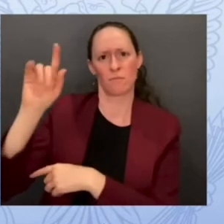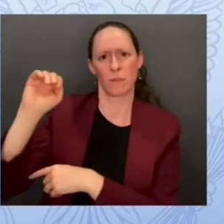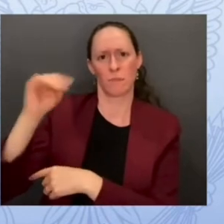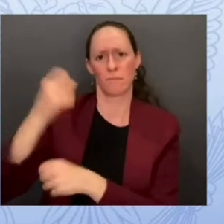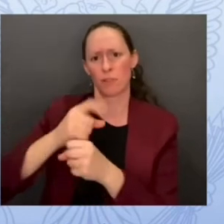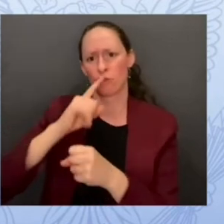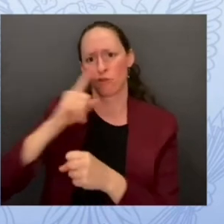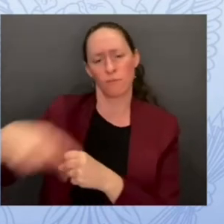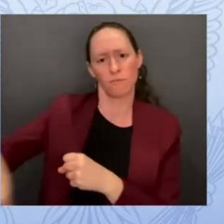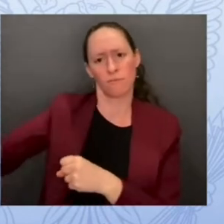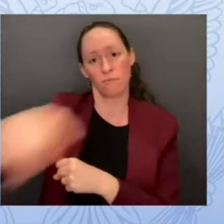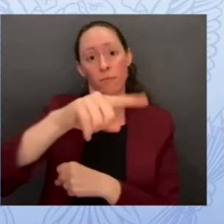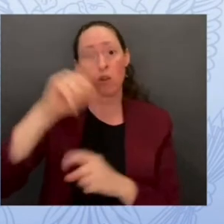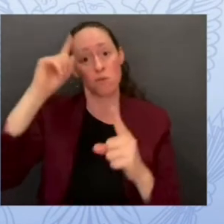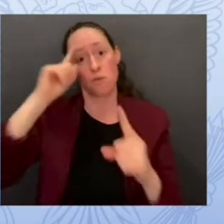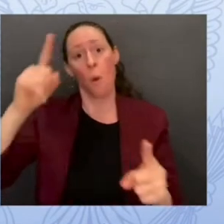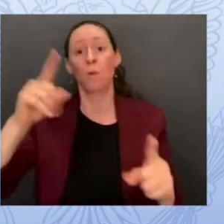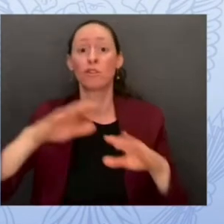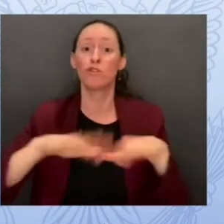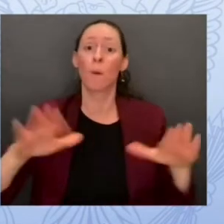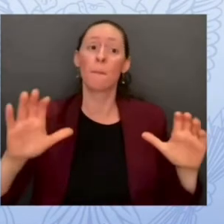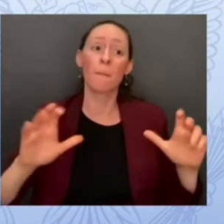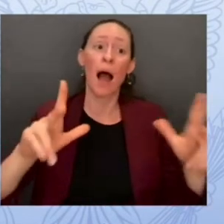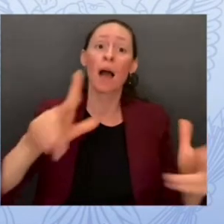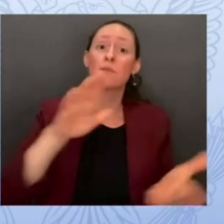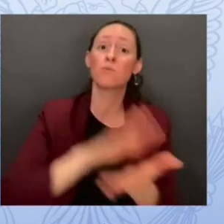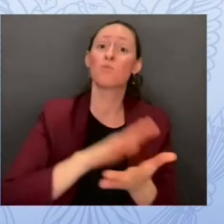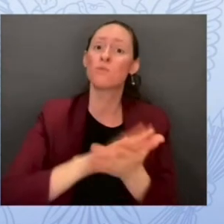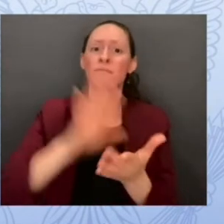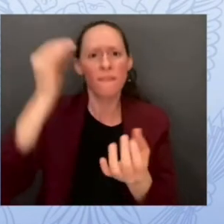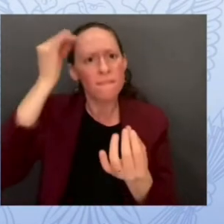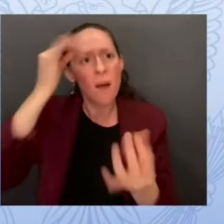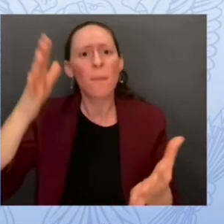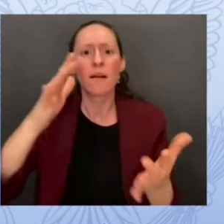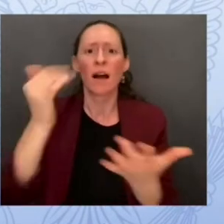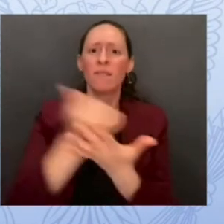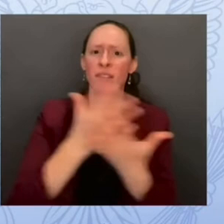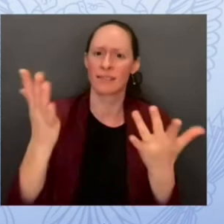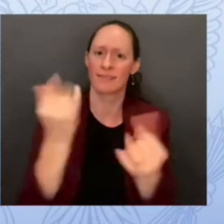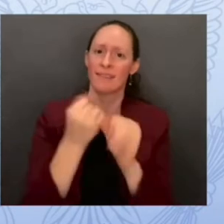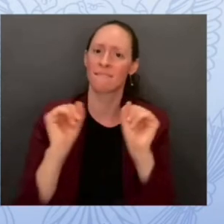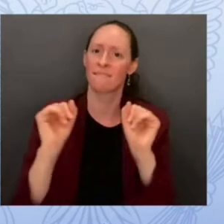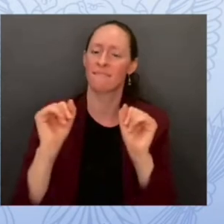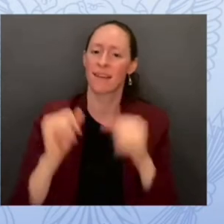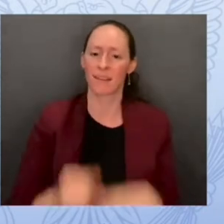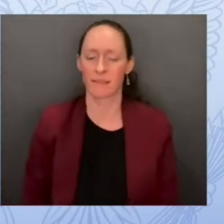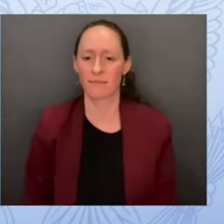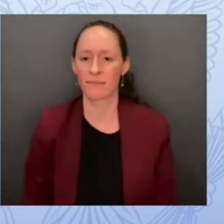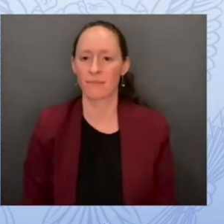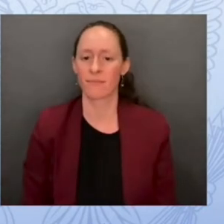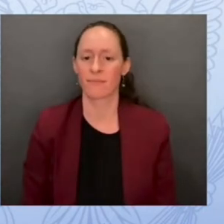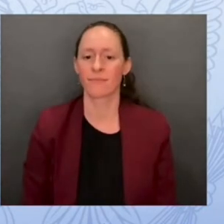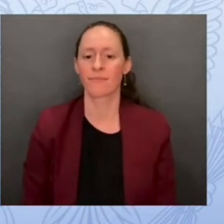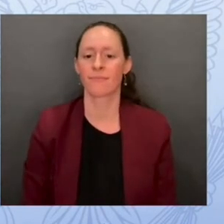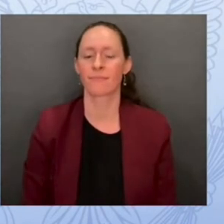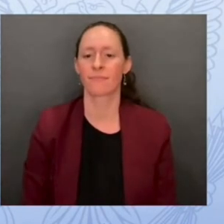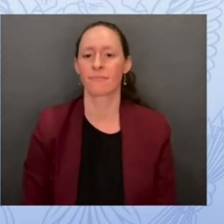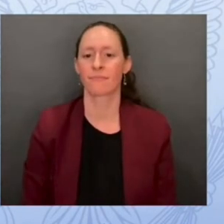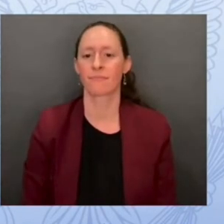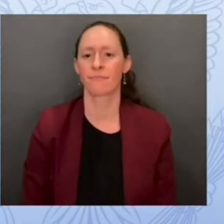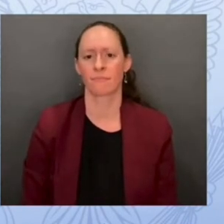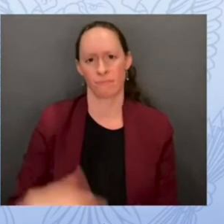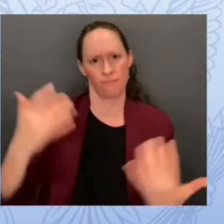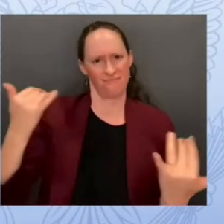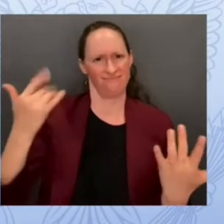safely criminals are targeting schools with cyber attacks there were eight school systems in the last school year alone